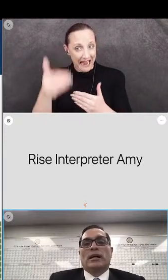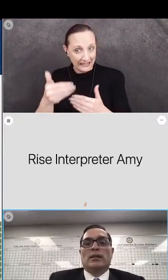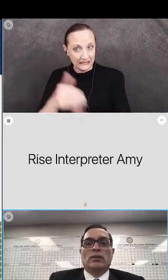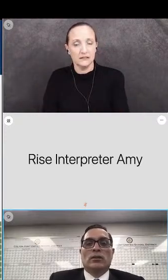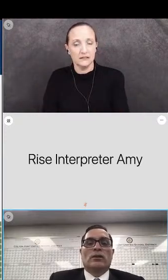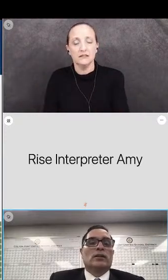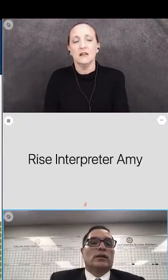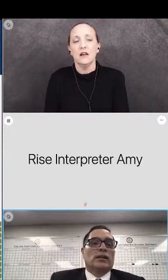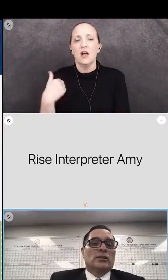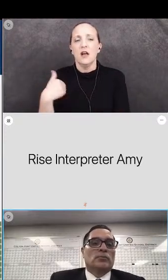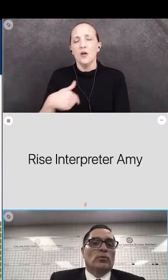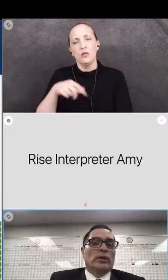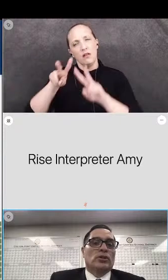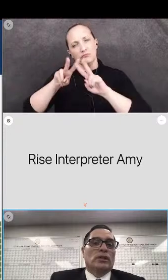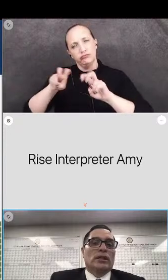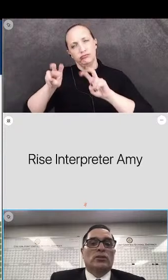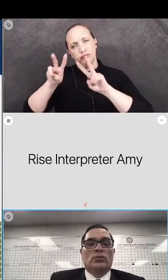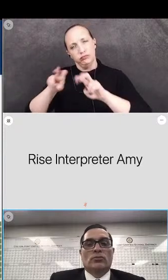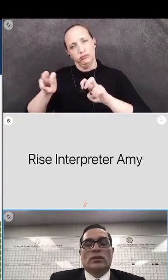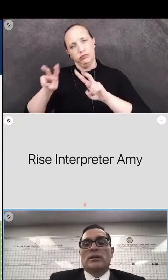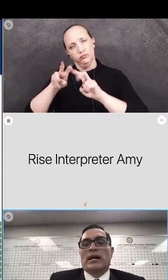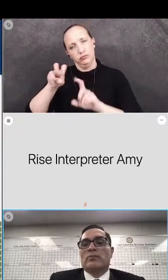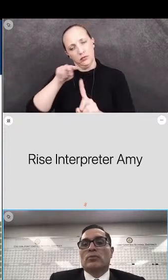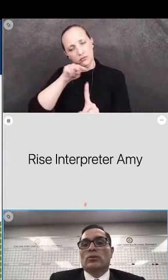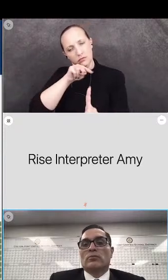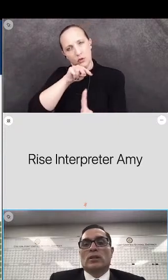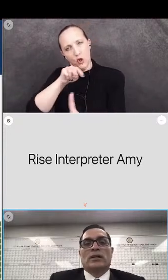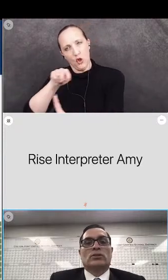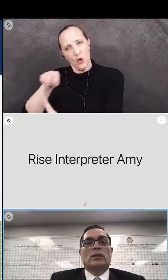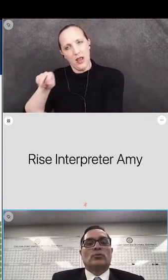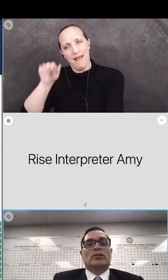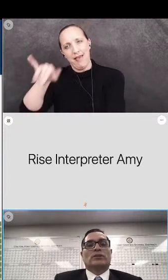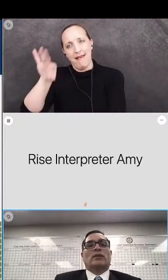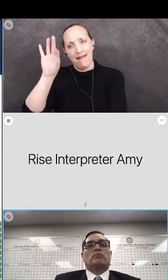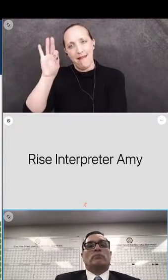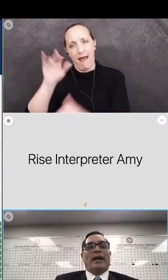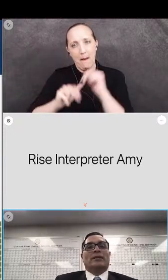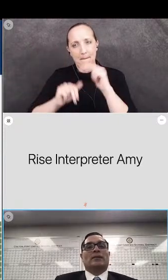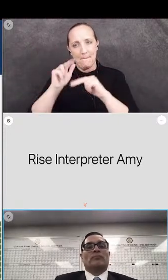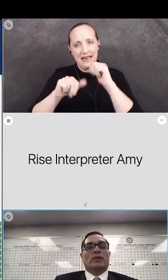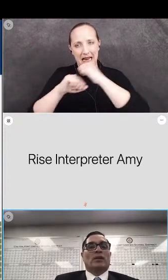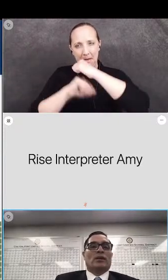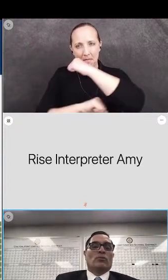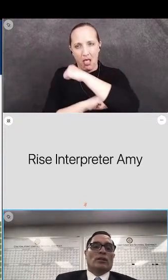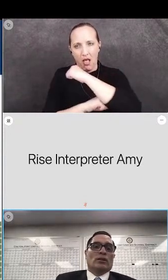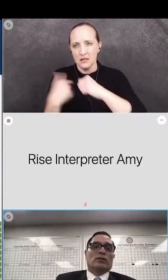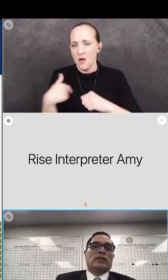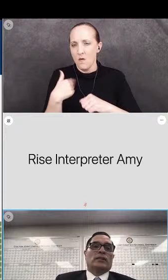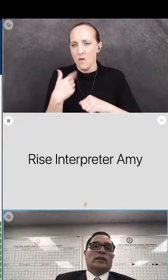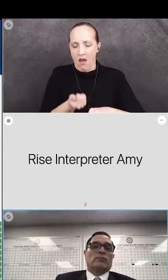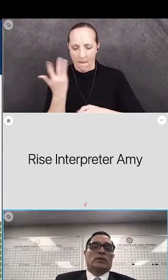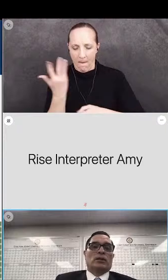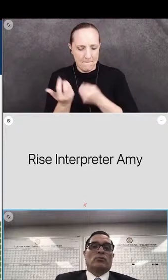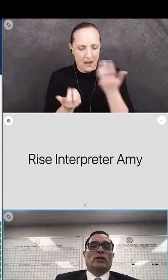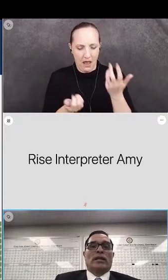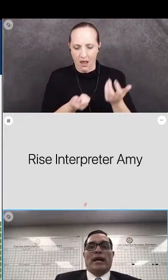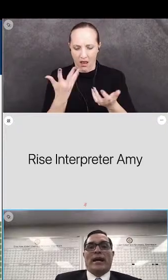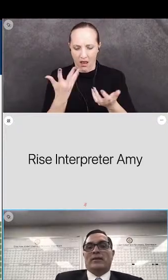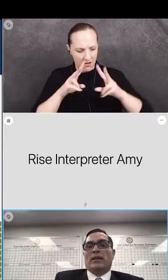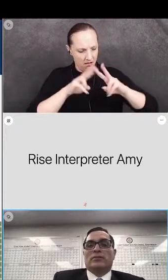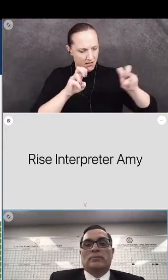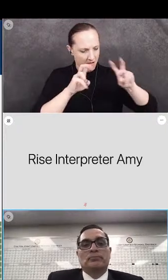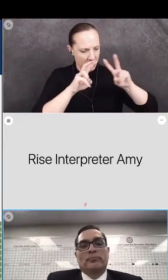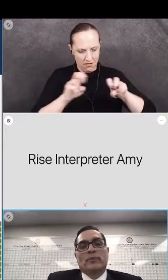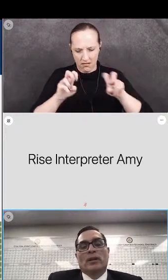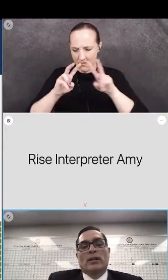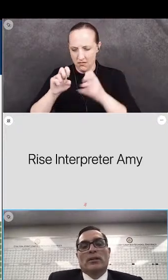look at exploration into the nine building blocks. We just unpacked them. We looked at them and really